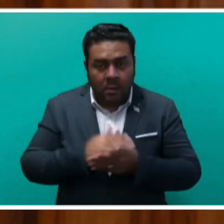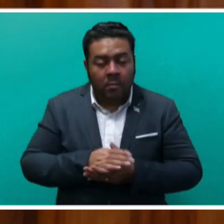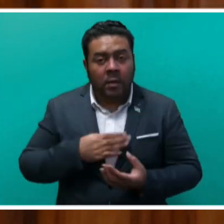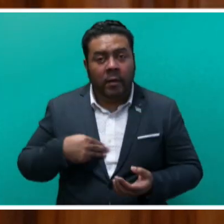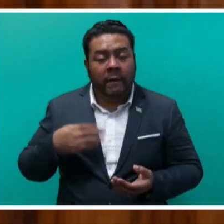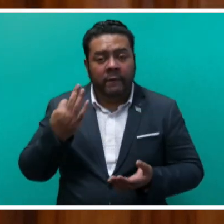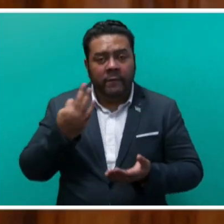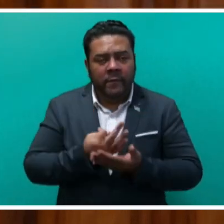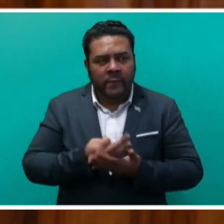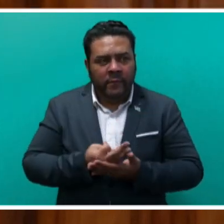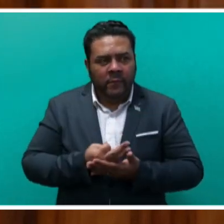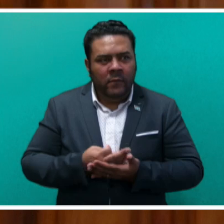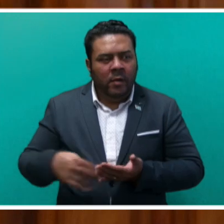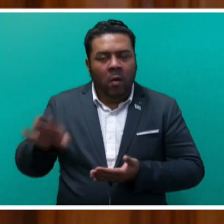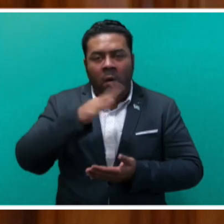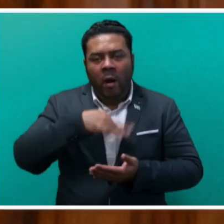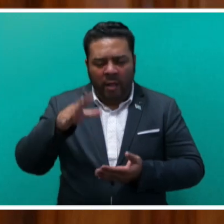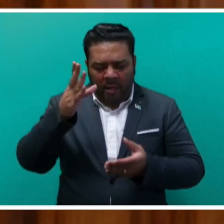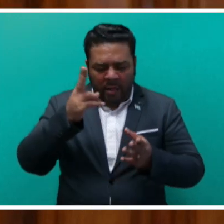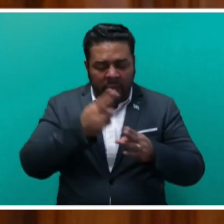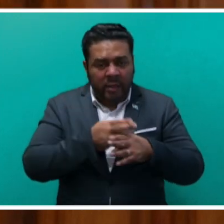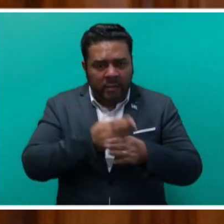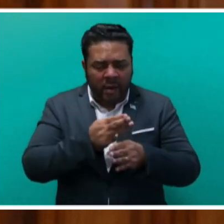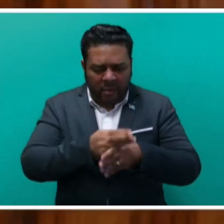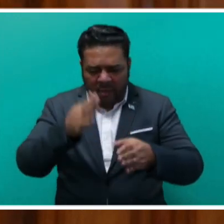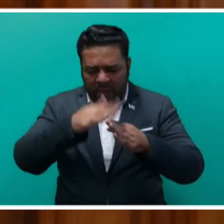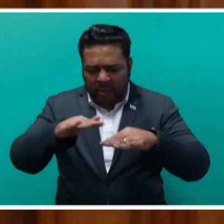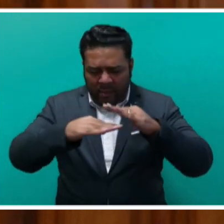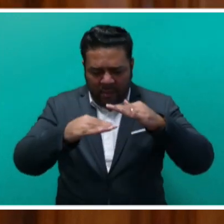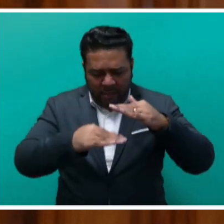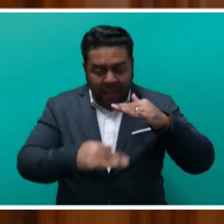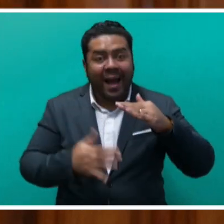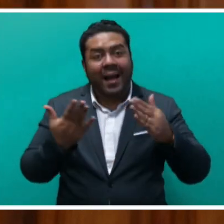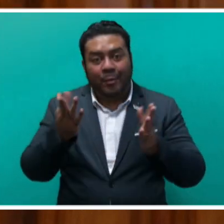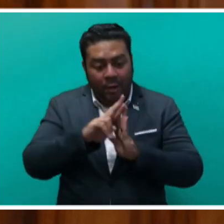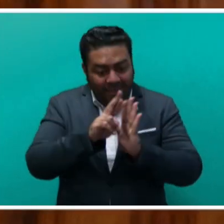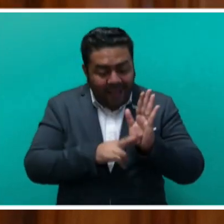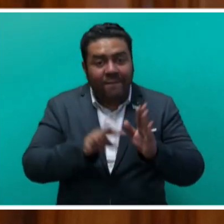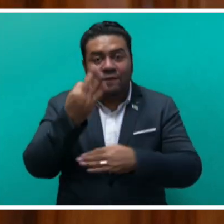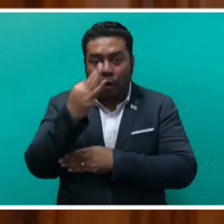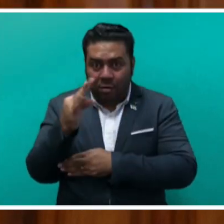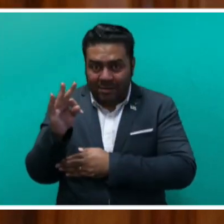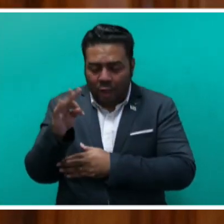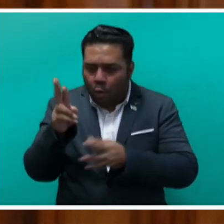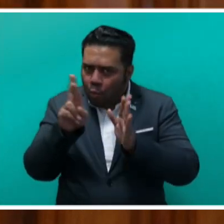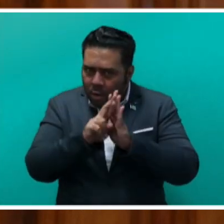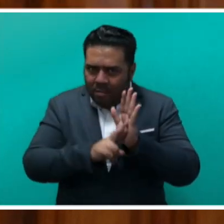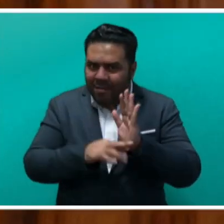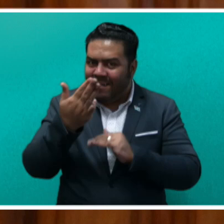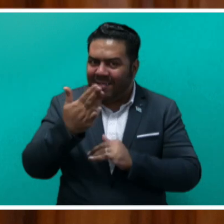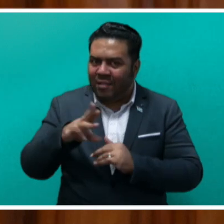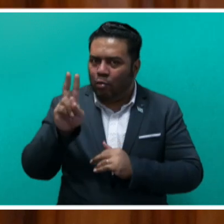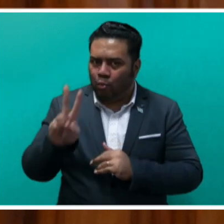the operations of all timber treatment plants in the country, as required under the Forest Regulations of 1992.